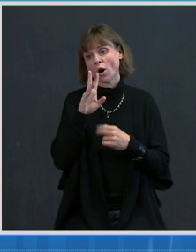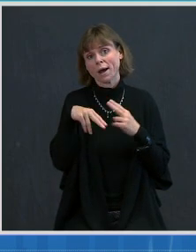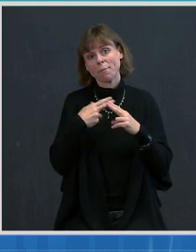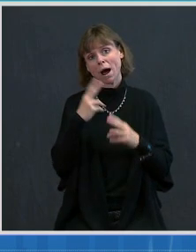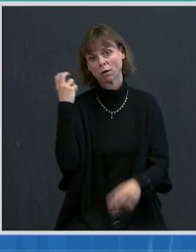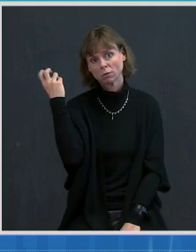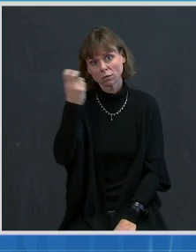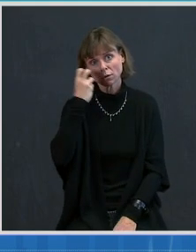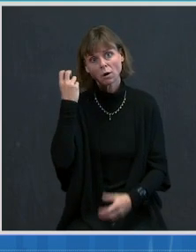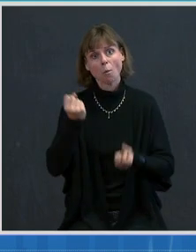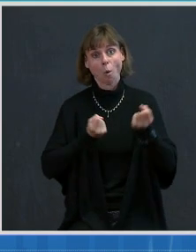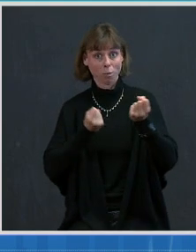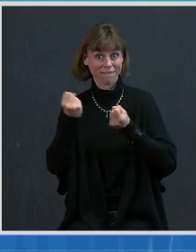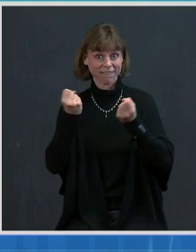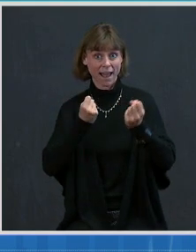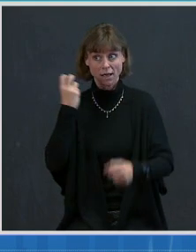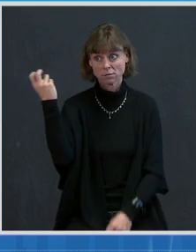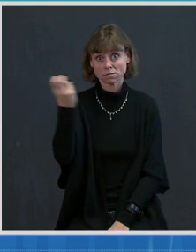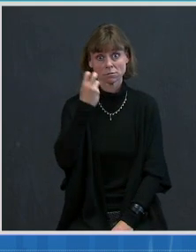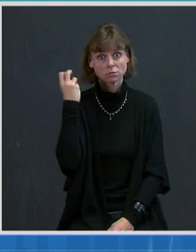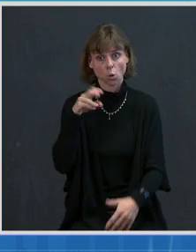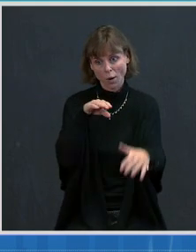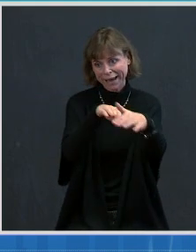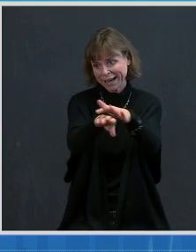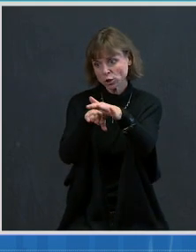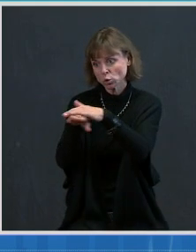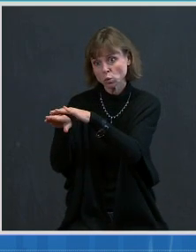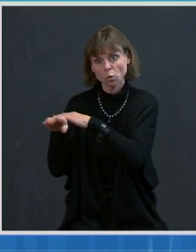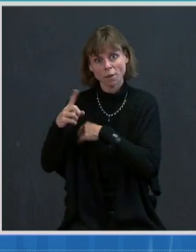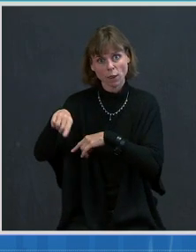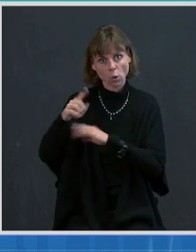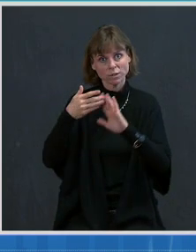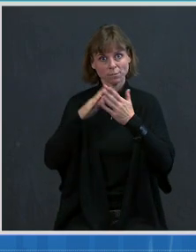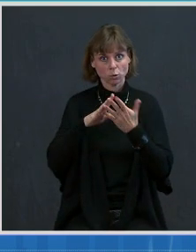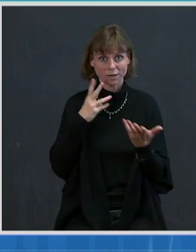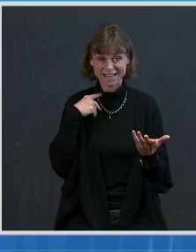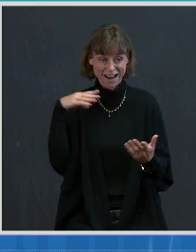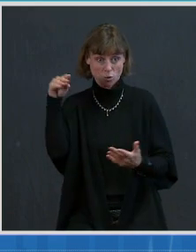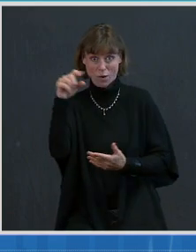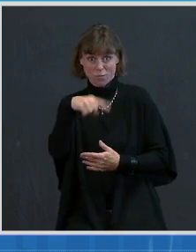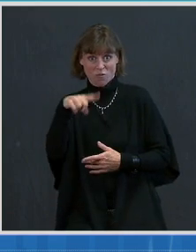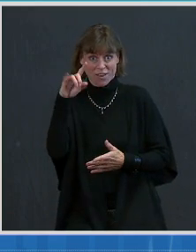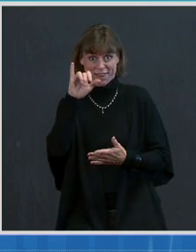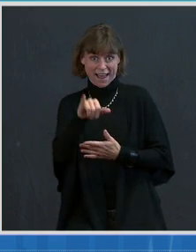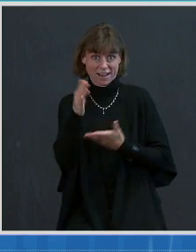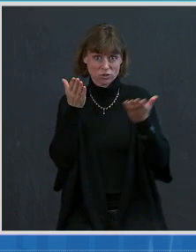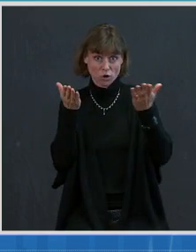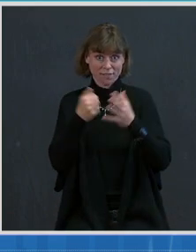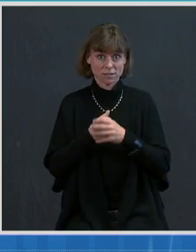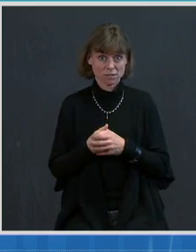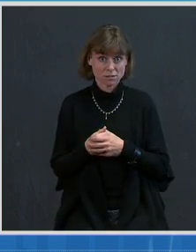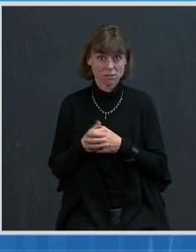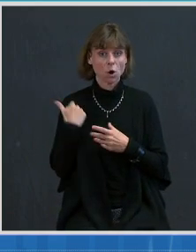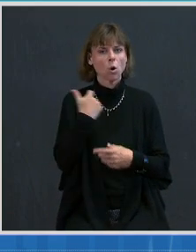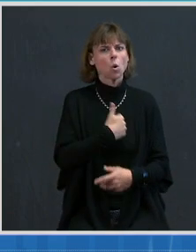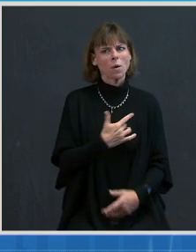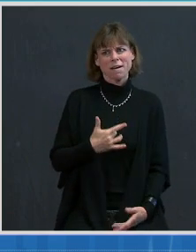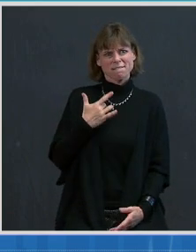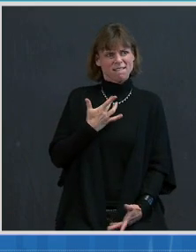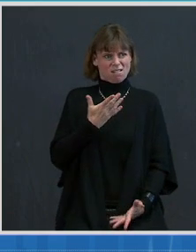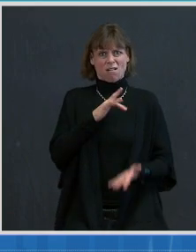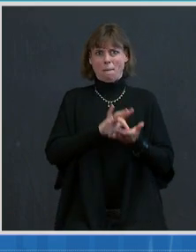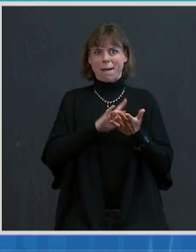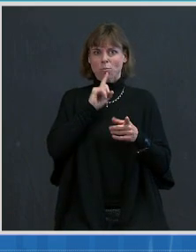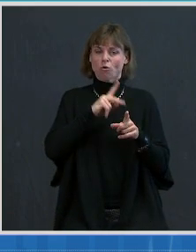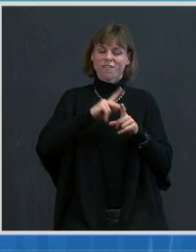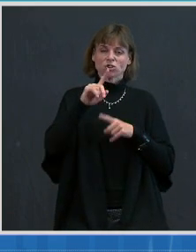and make the extra effort to meet people where they are to reimburse them. You know, we believe that the medical professionals that are on the front lines of